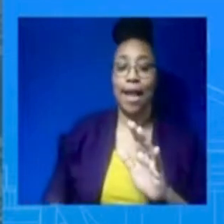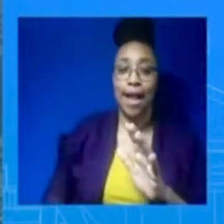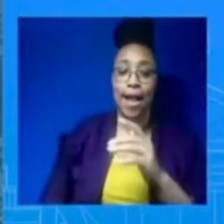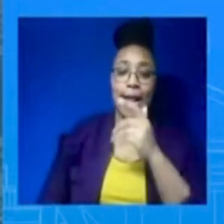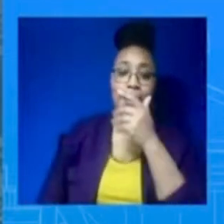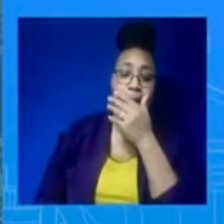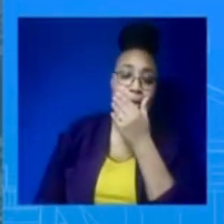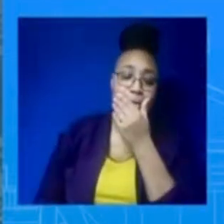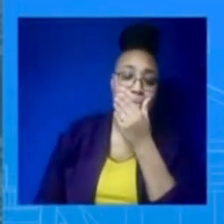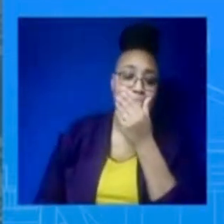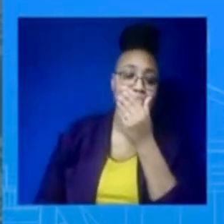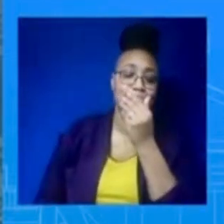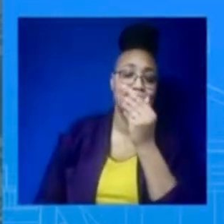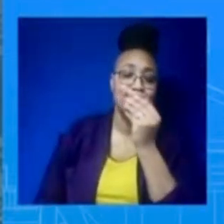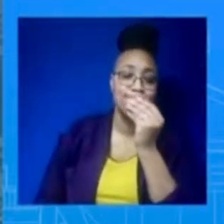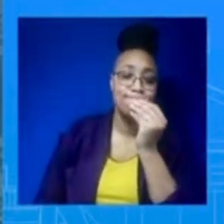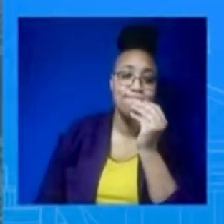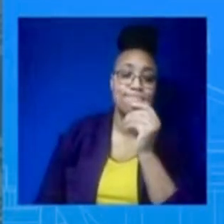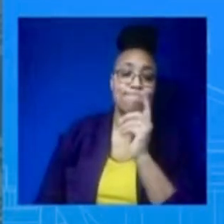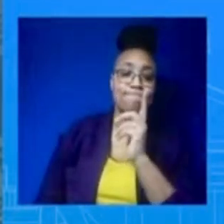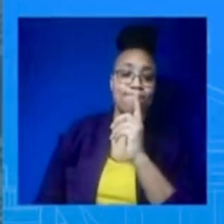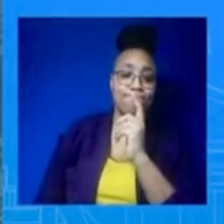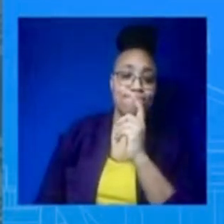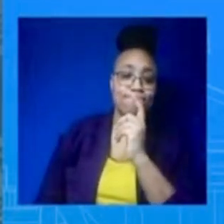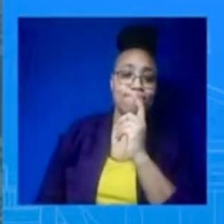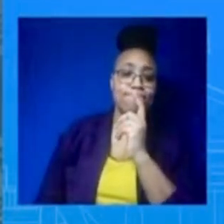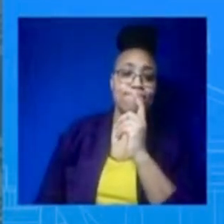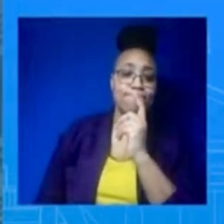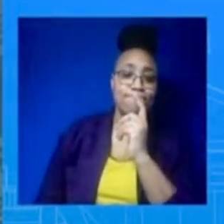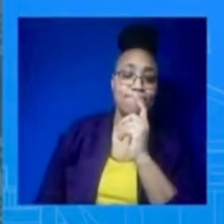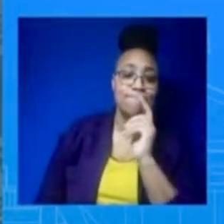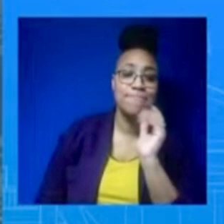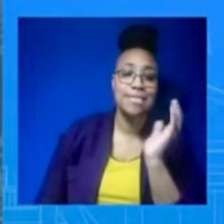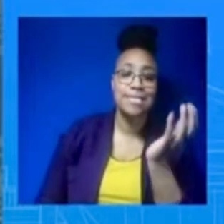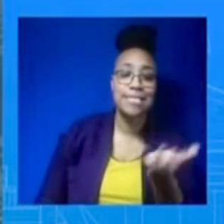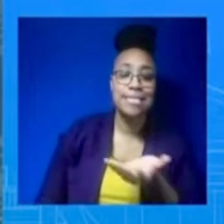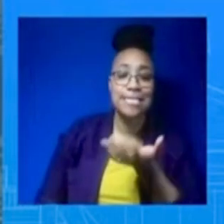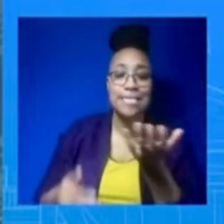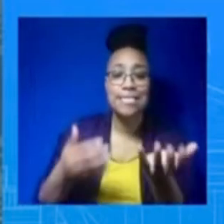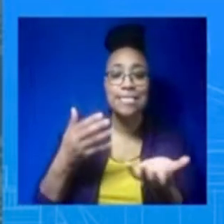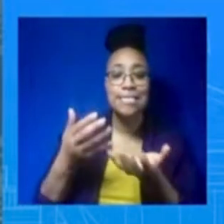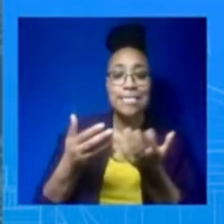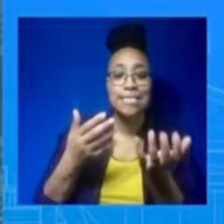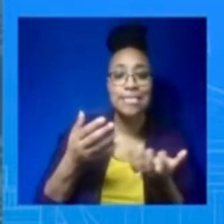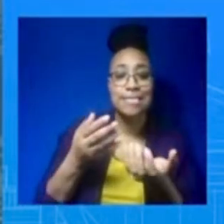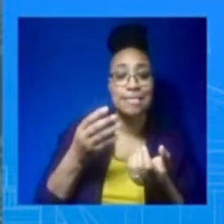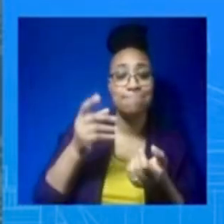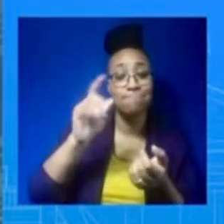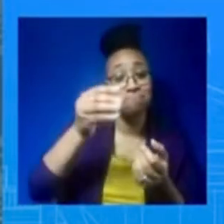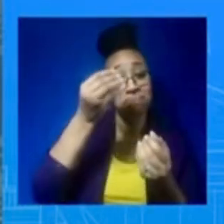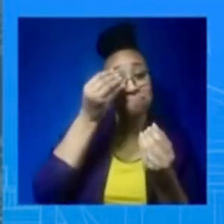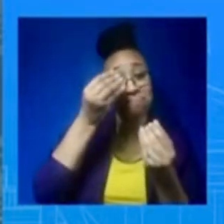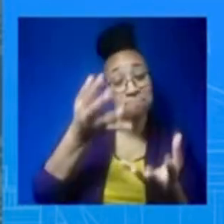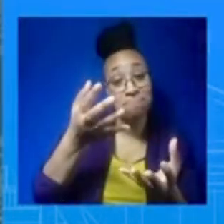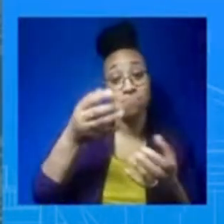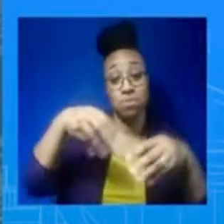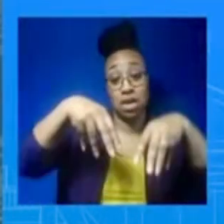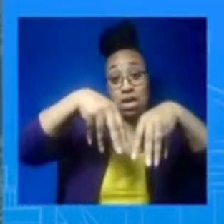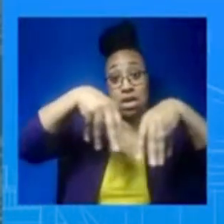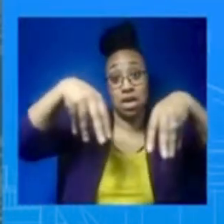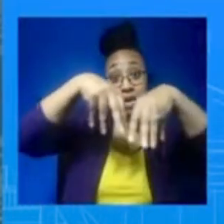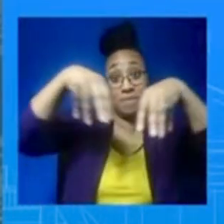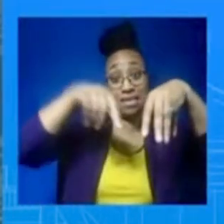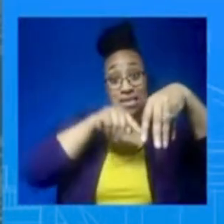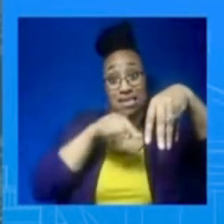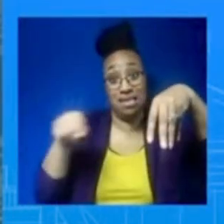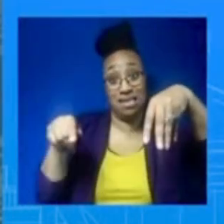in his senior advisor and his senior staff role than men. And I think when you think about that, you see a